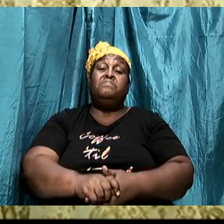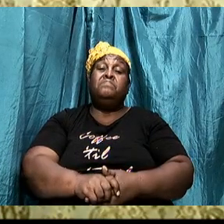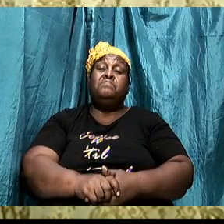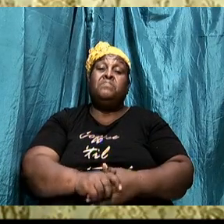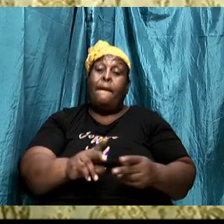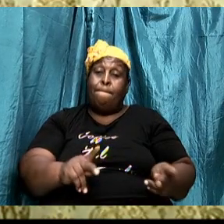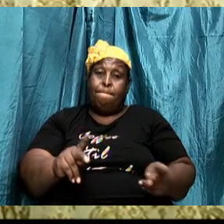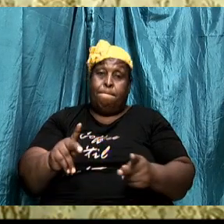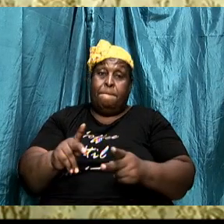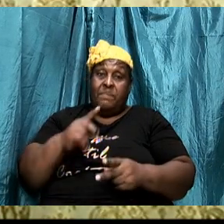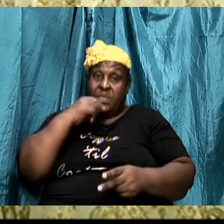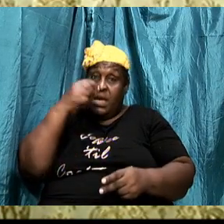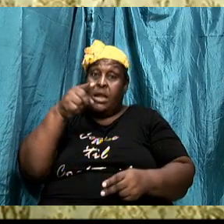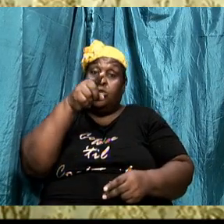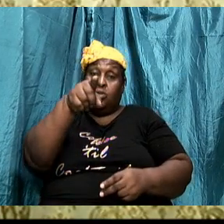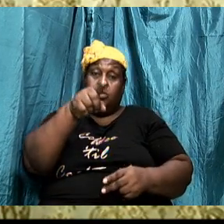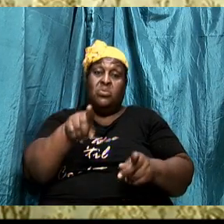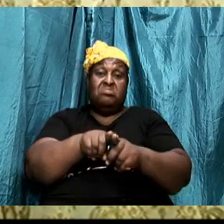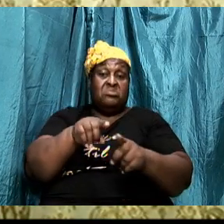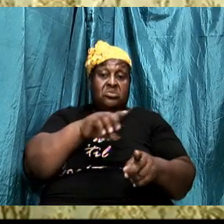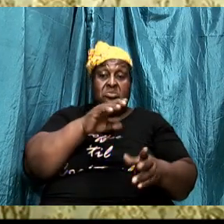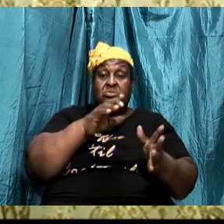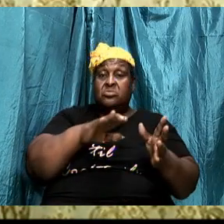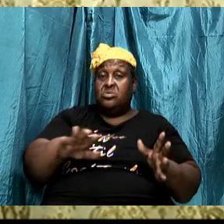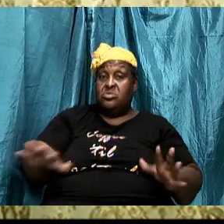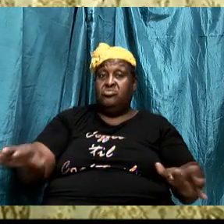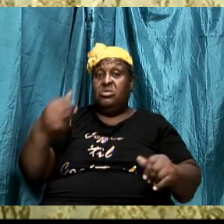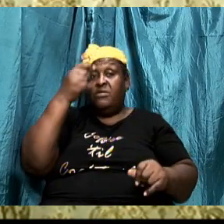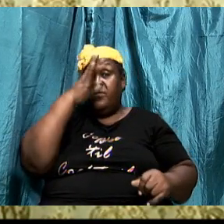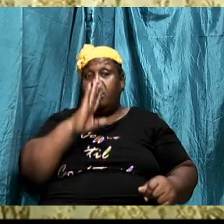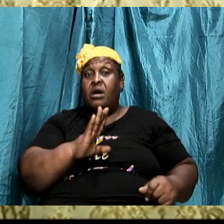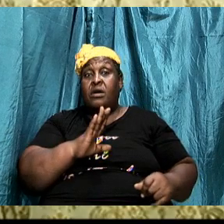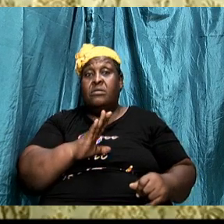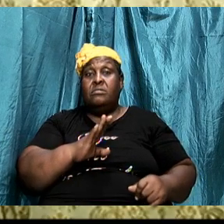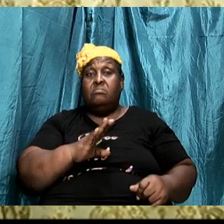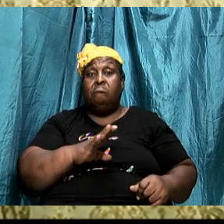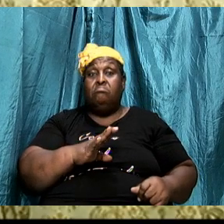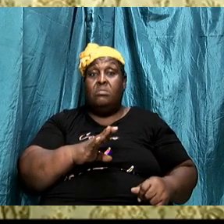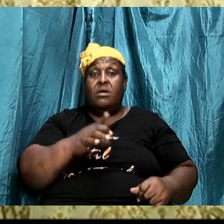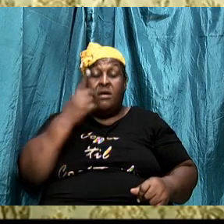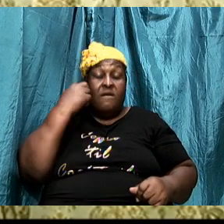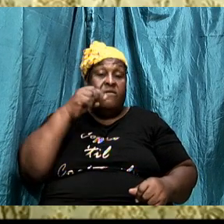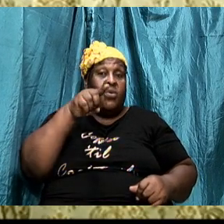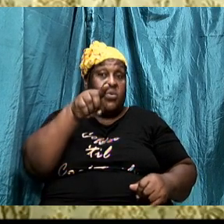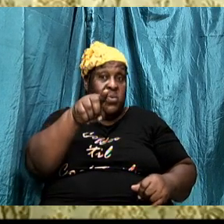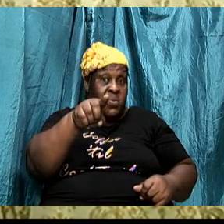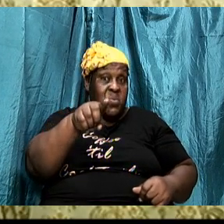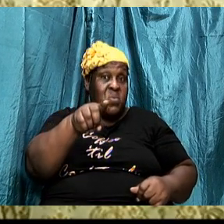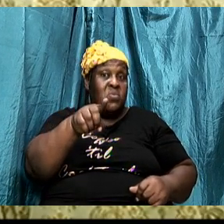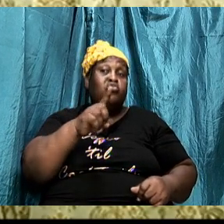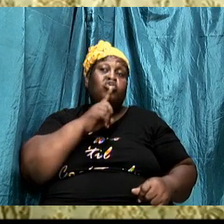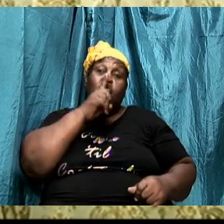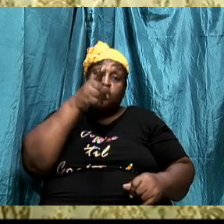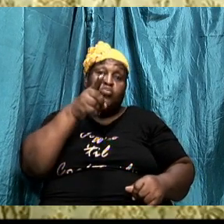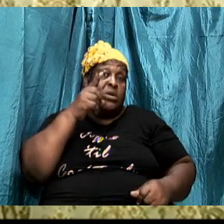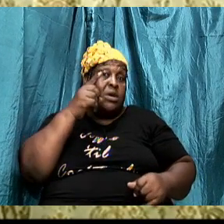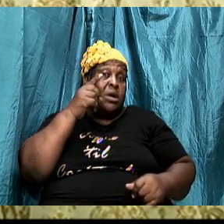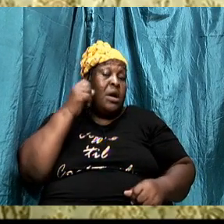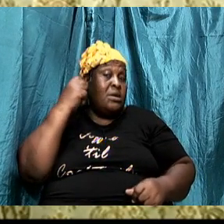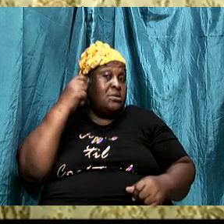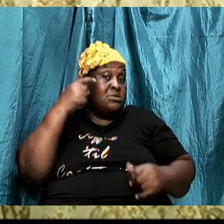us that as children of the living God that in order to truly understand the enemy